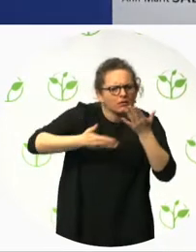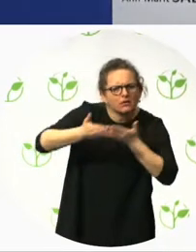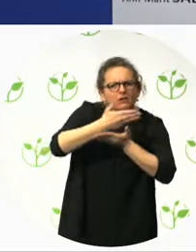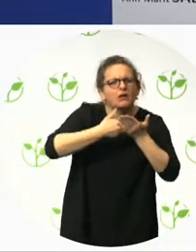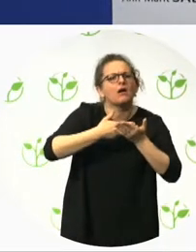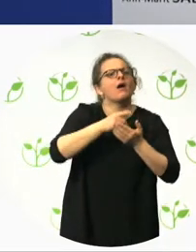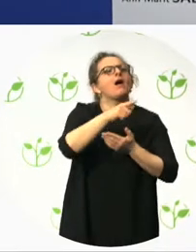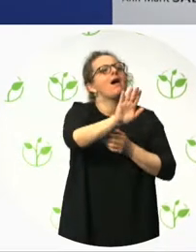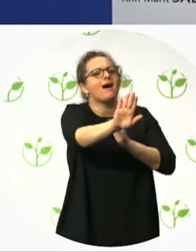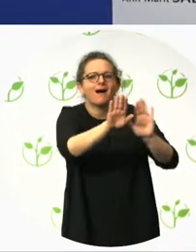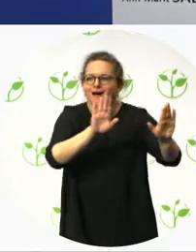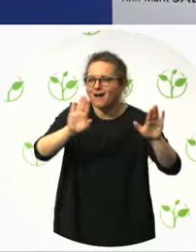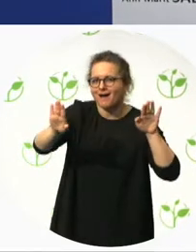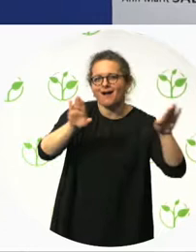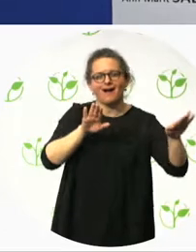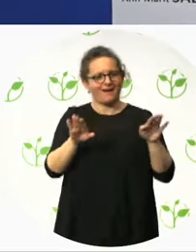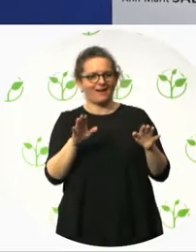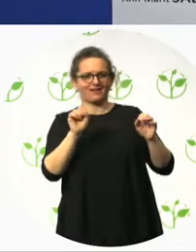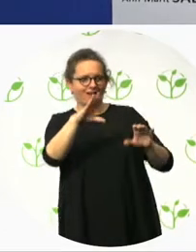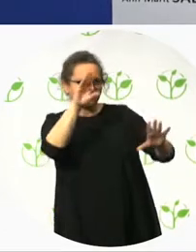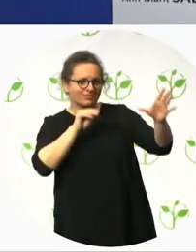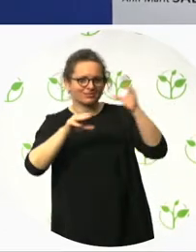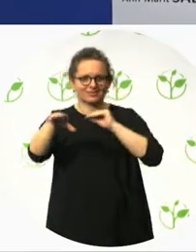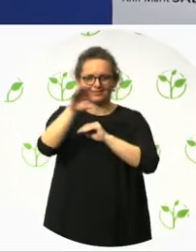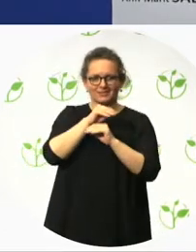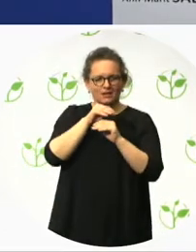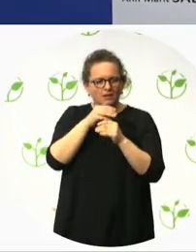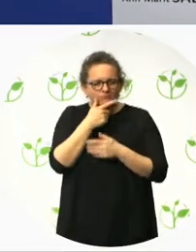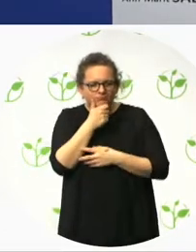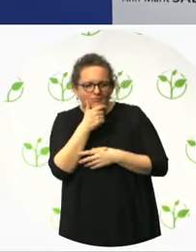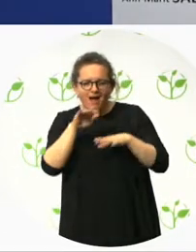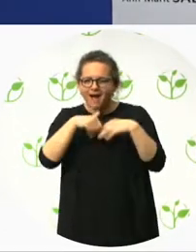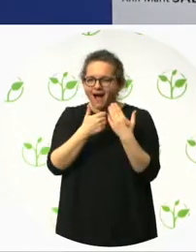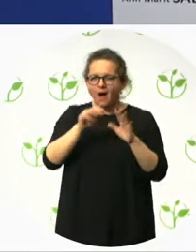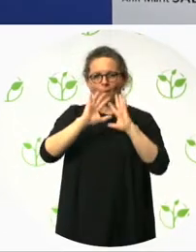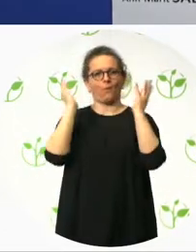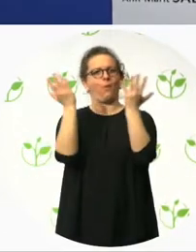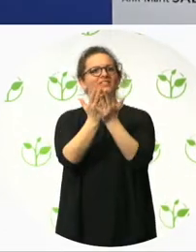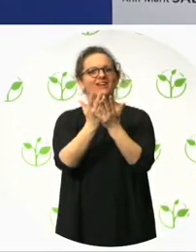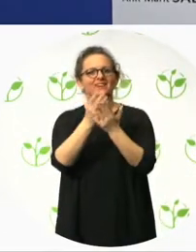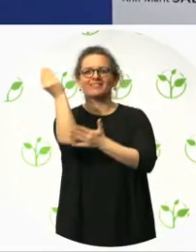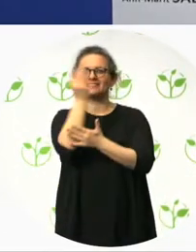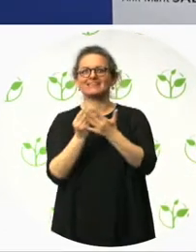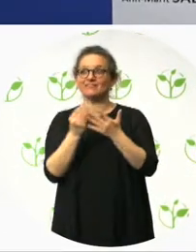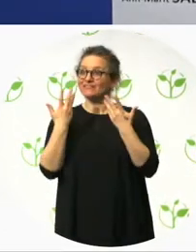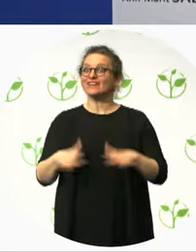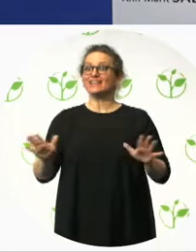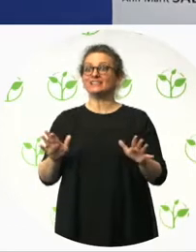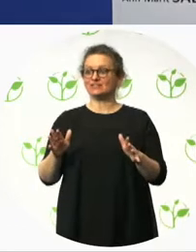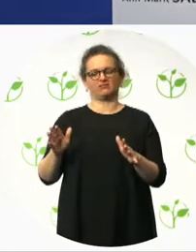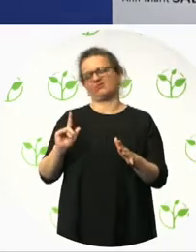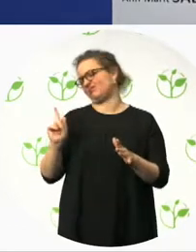design, just design it and then it's over. It is about multi-stakeholder